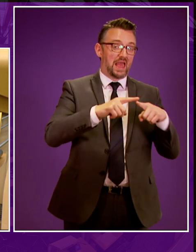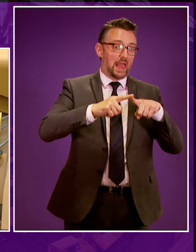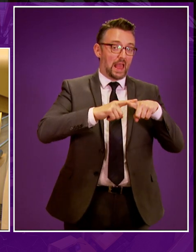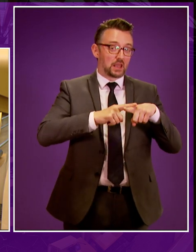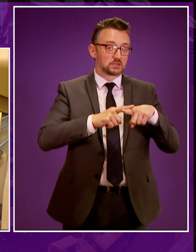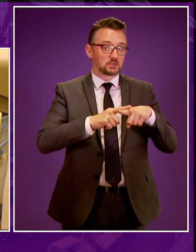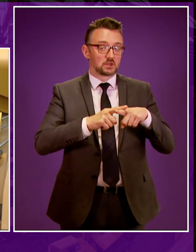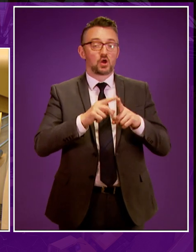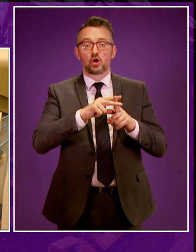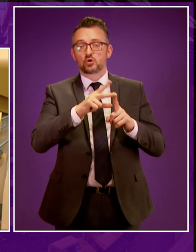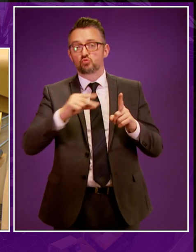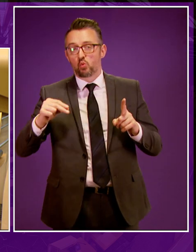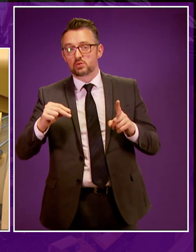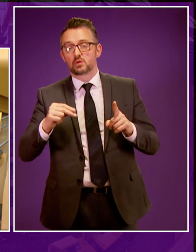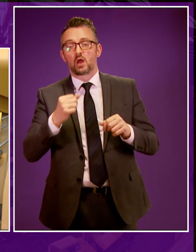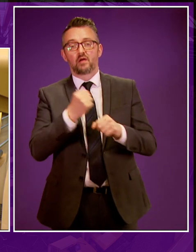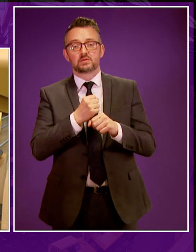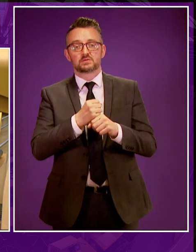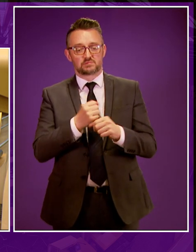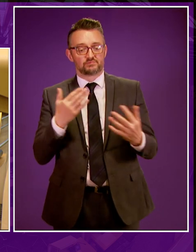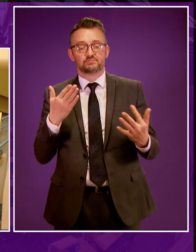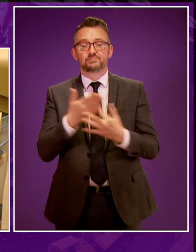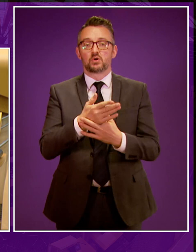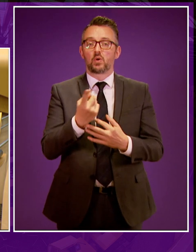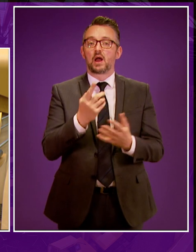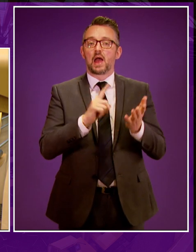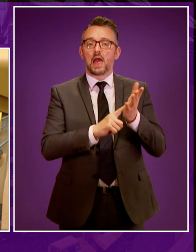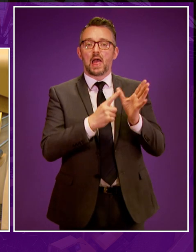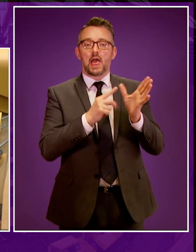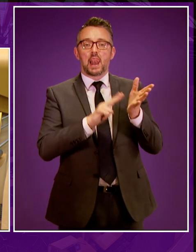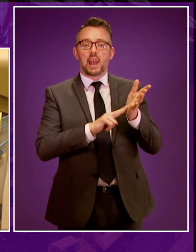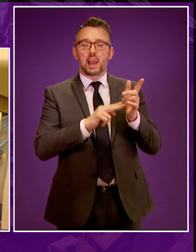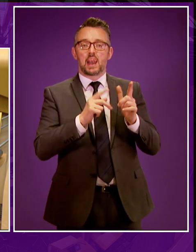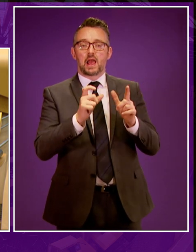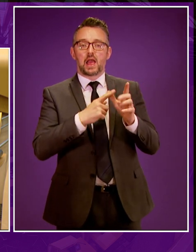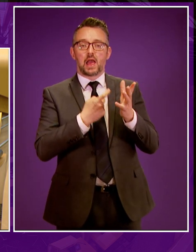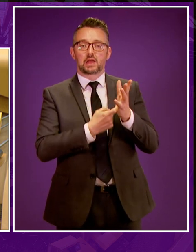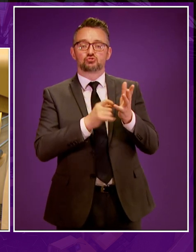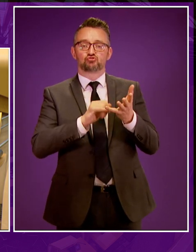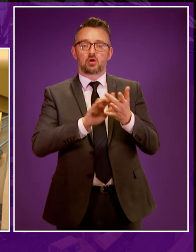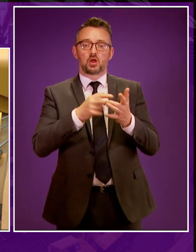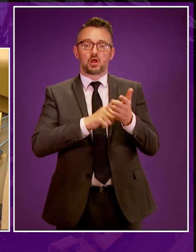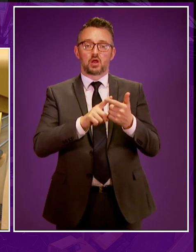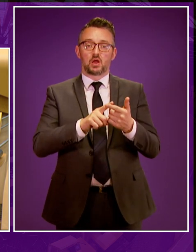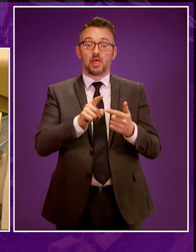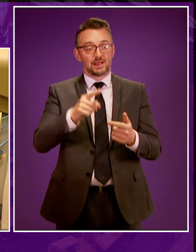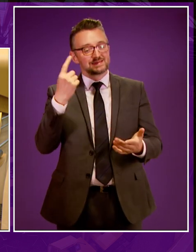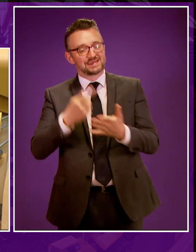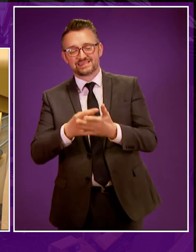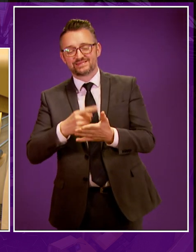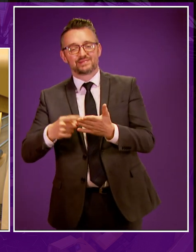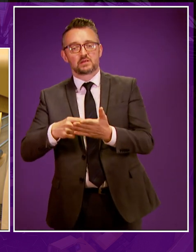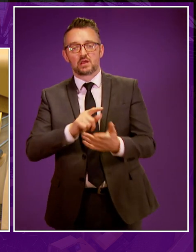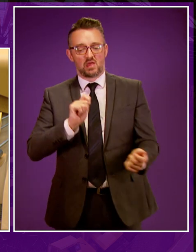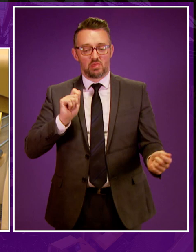the Tory UK Government intervened in Lancashire Council's fracking ban, overturning the decision and